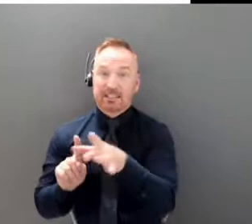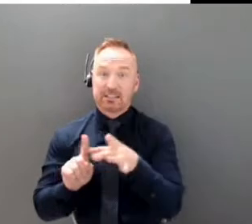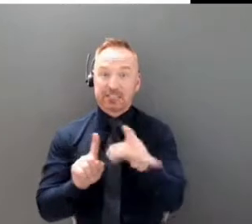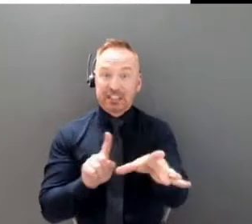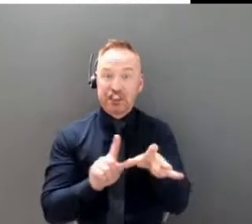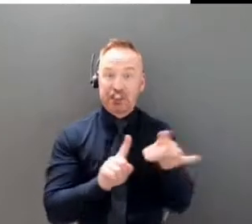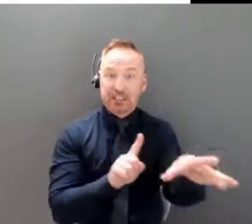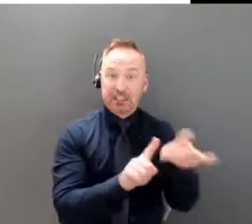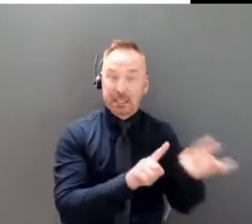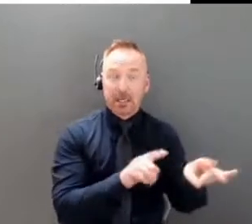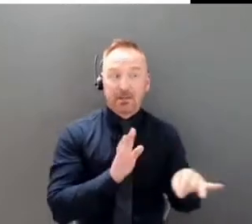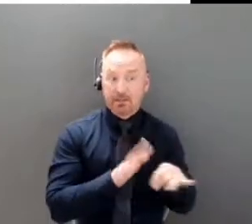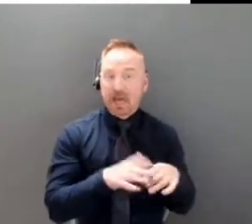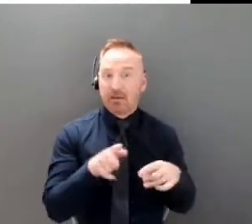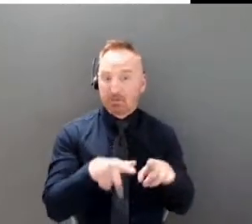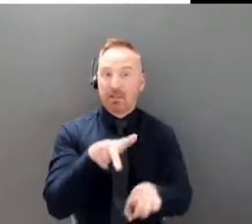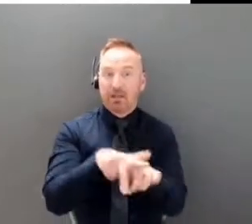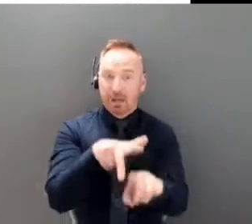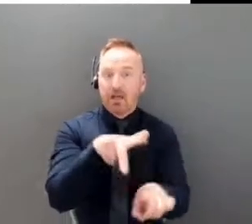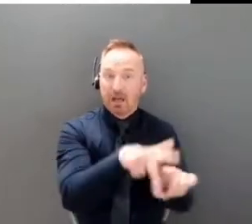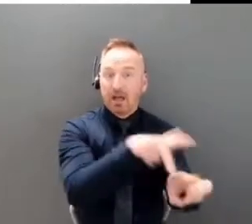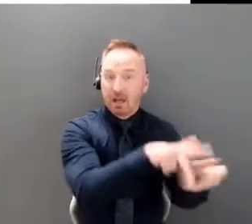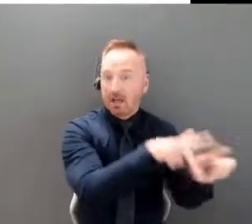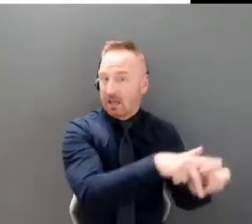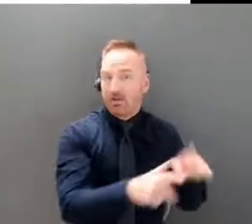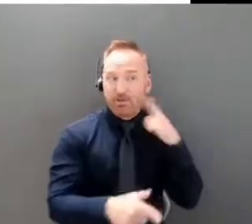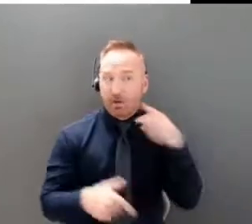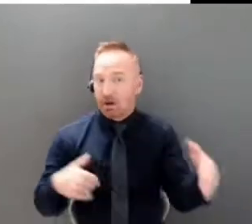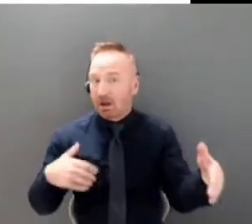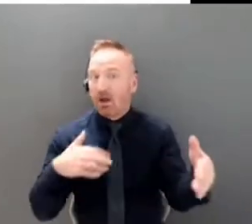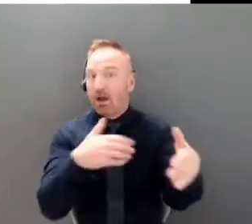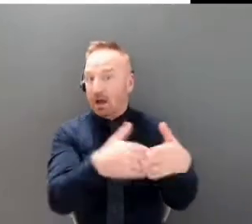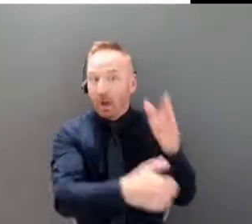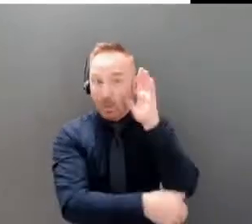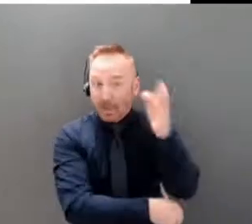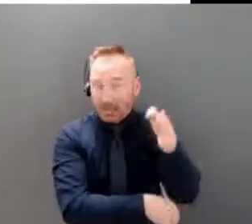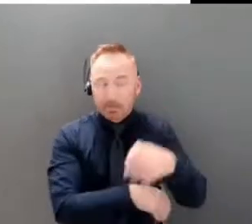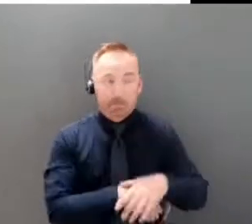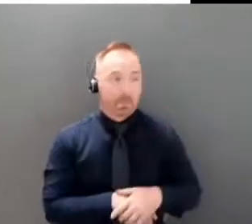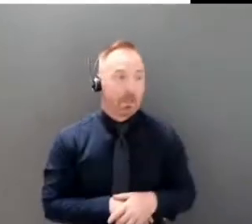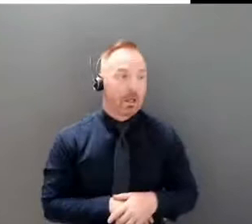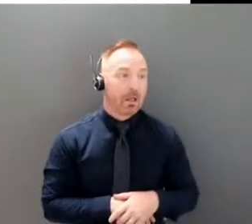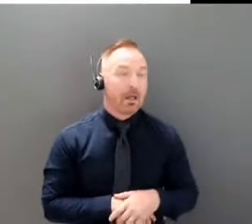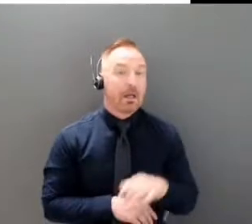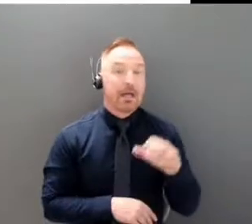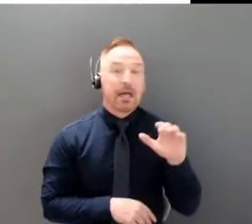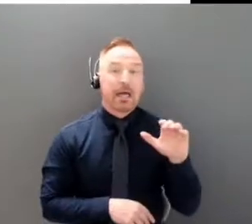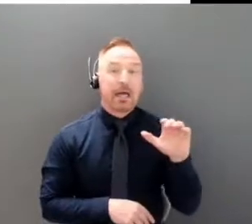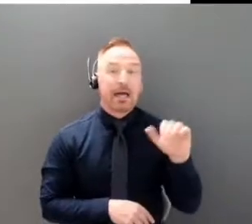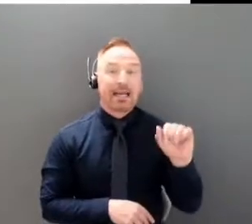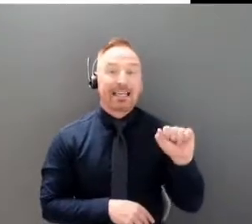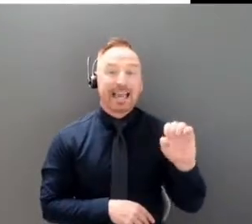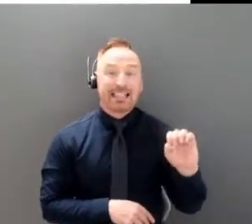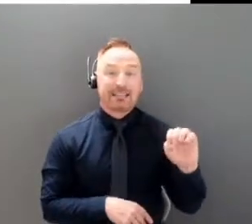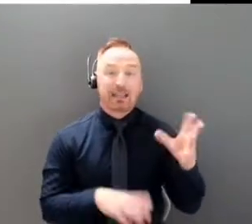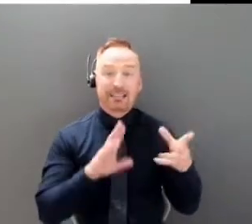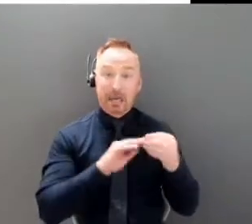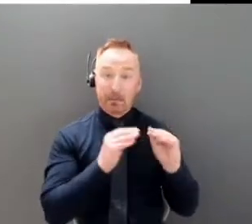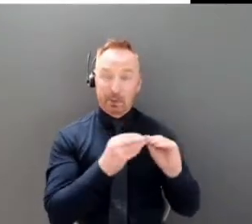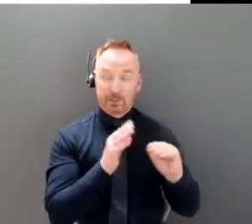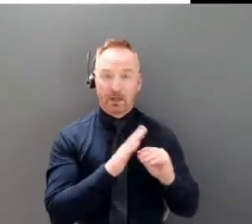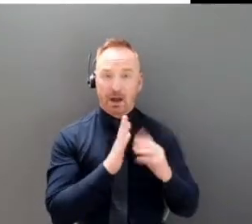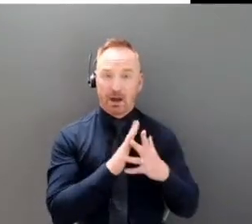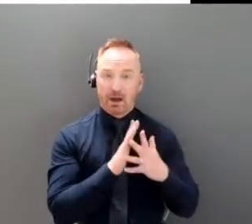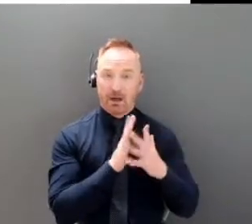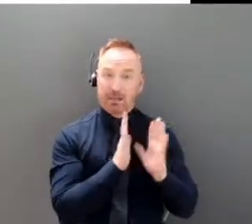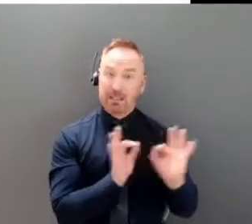course the case numbers per se are less important than the outcomes that we